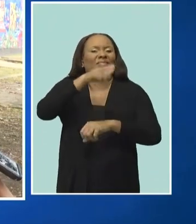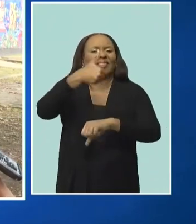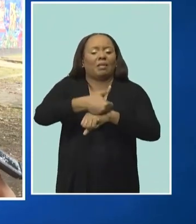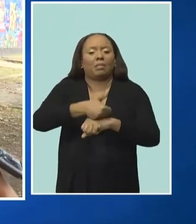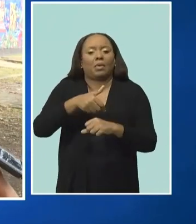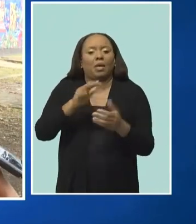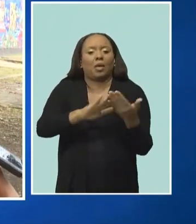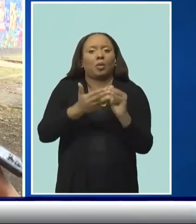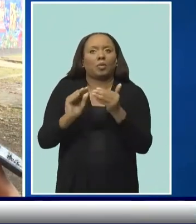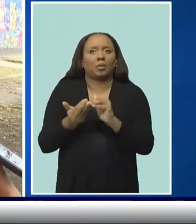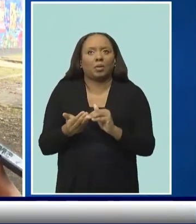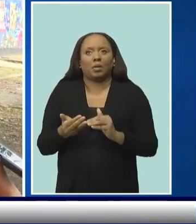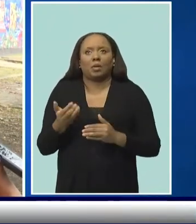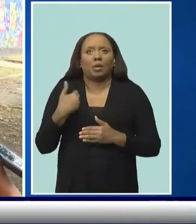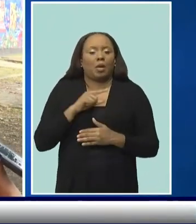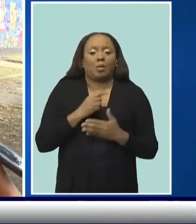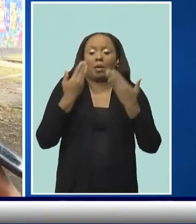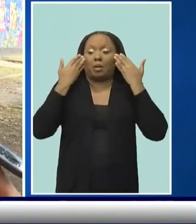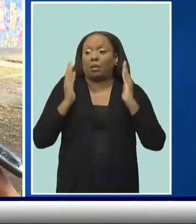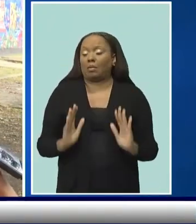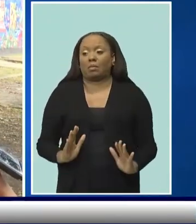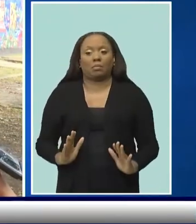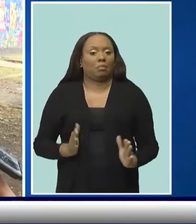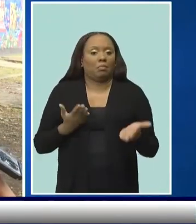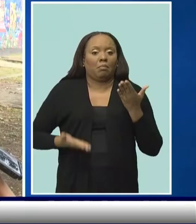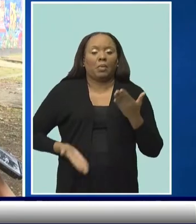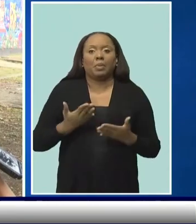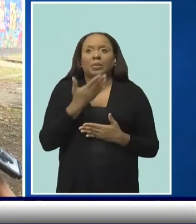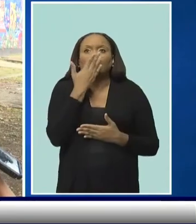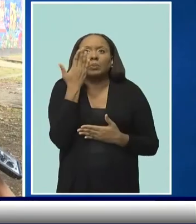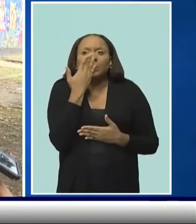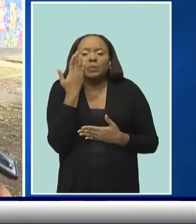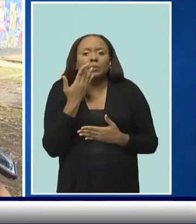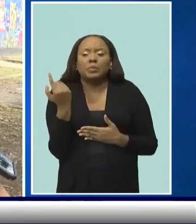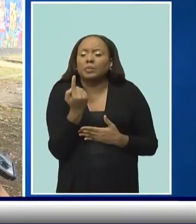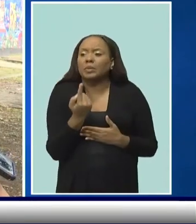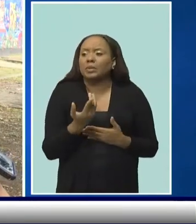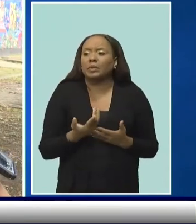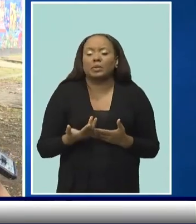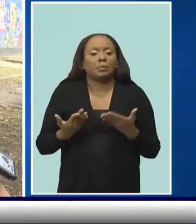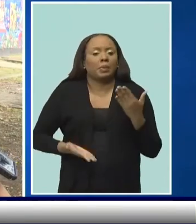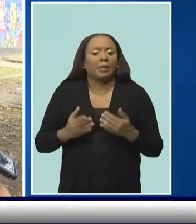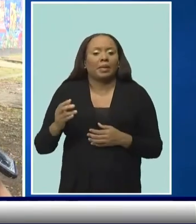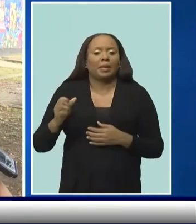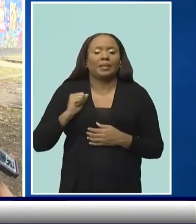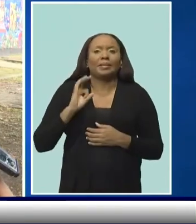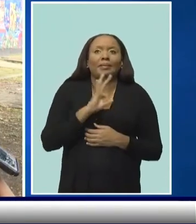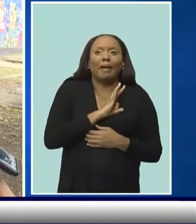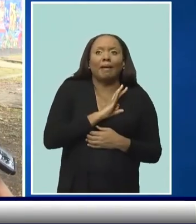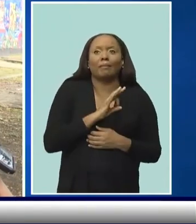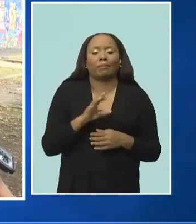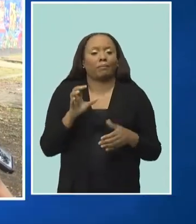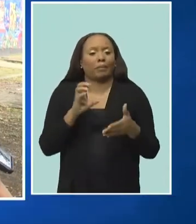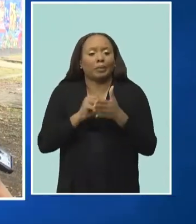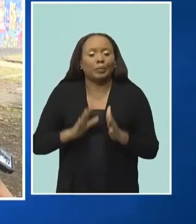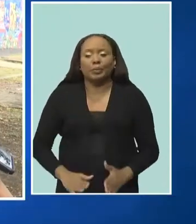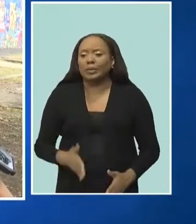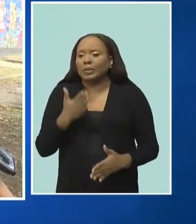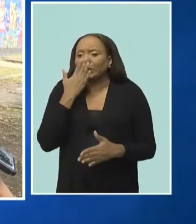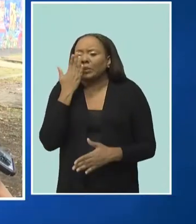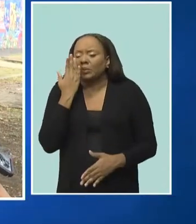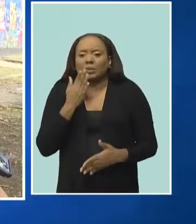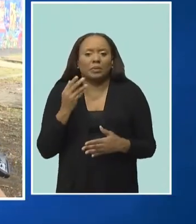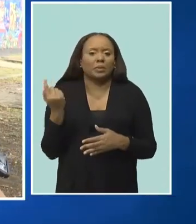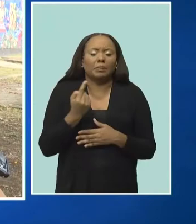when a type of odor could be detected by staff members and our students. So what